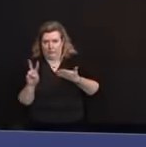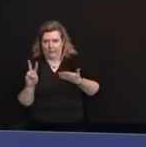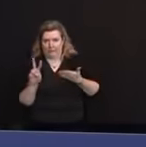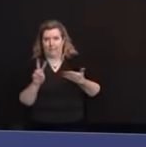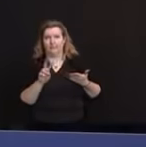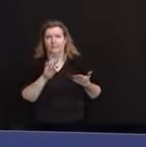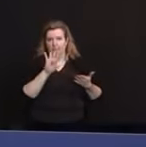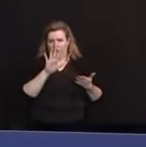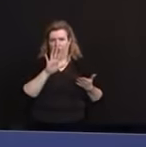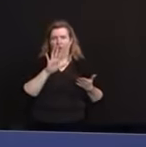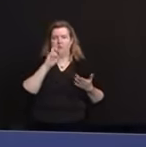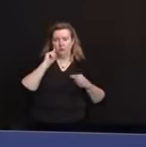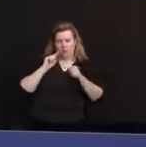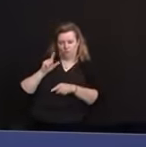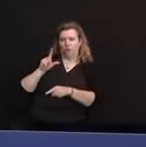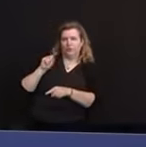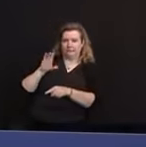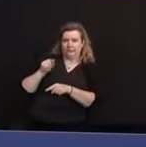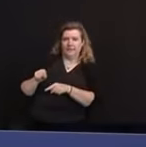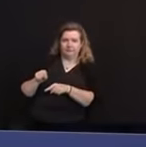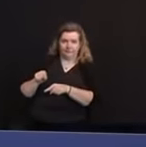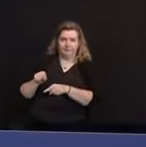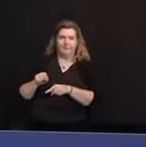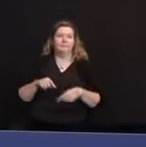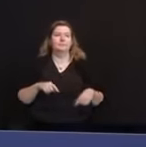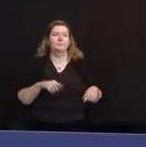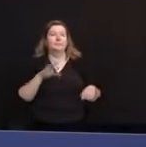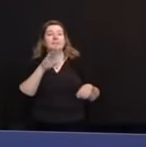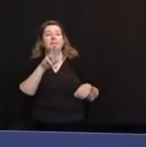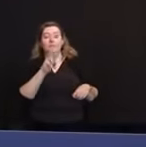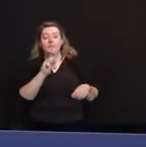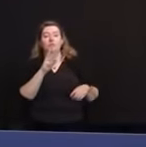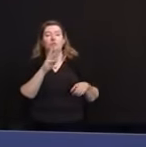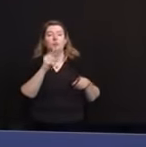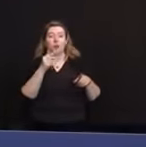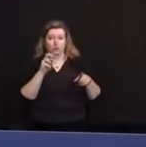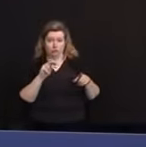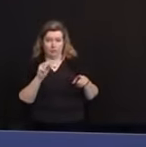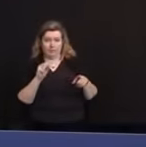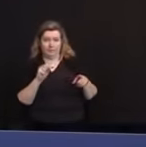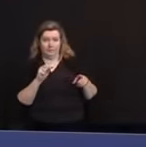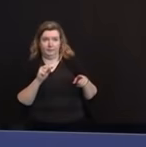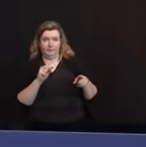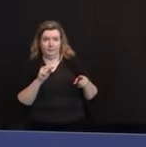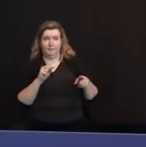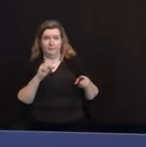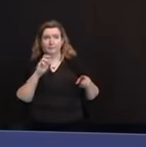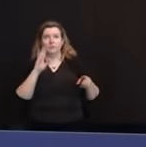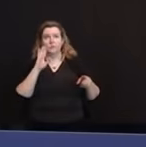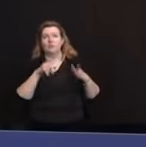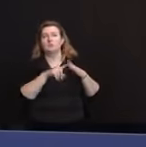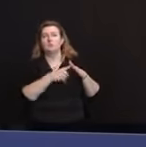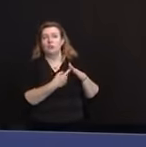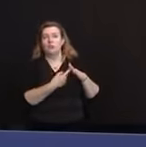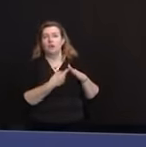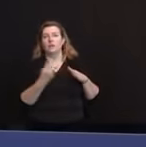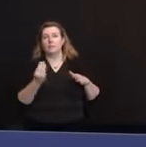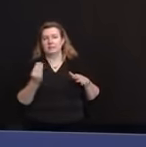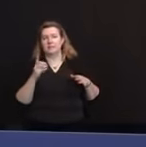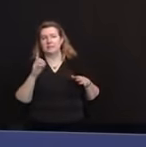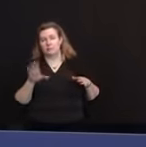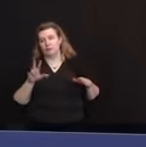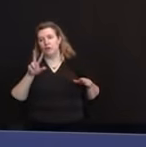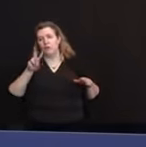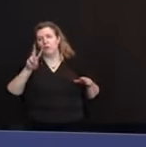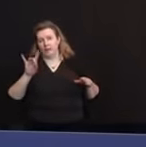CVS will begin vaccinating residents and staff of SNF facilities Monday, December 28th with over